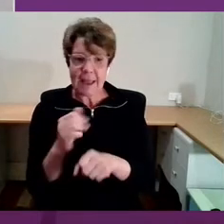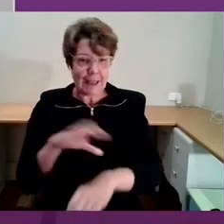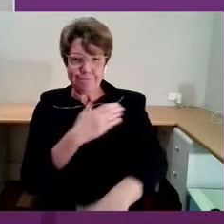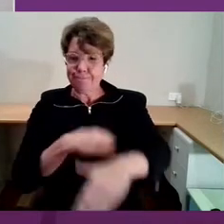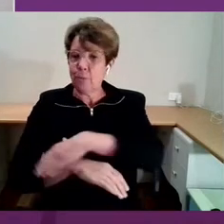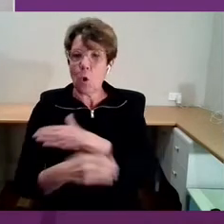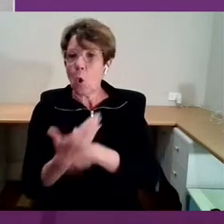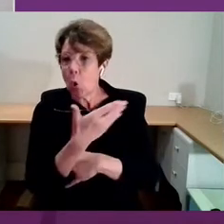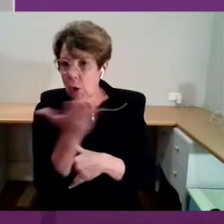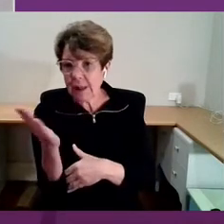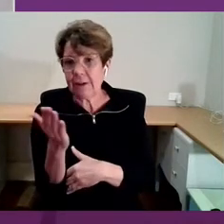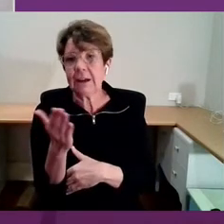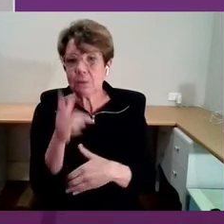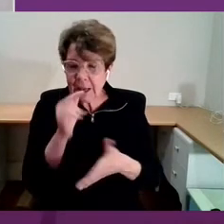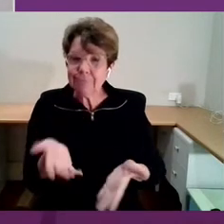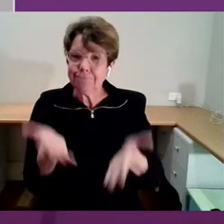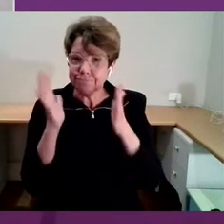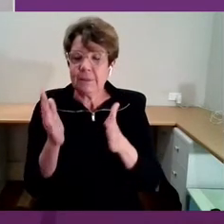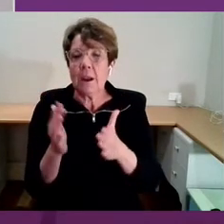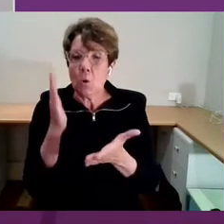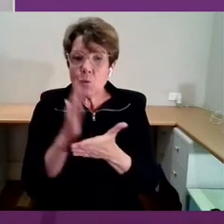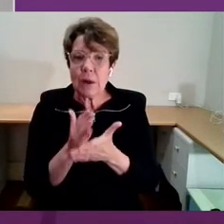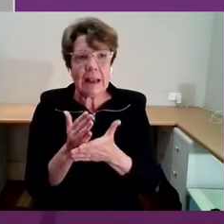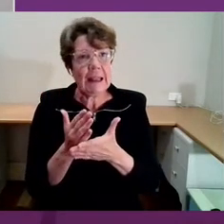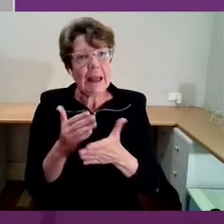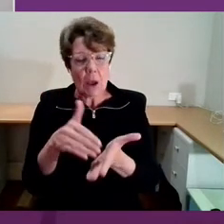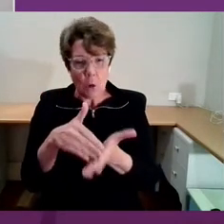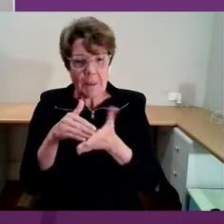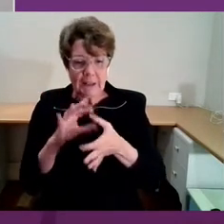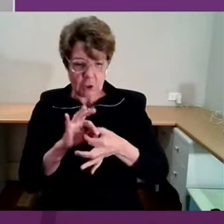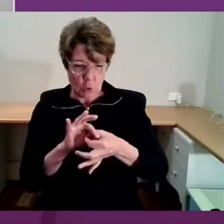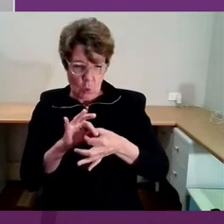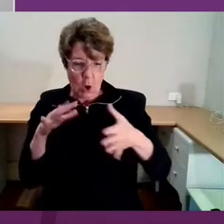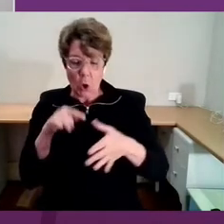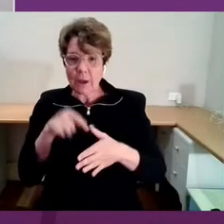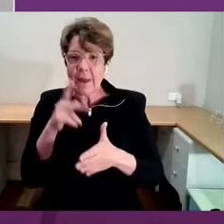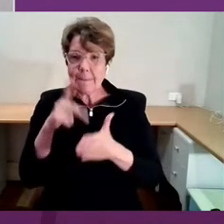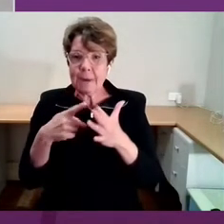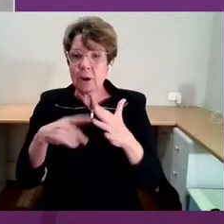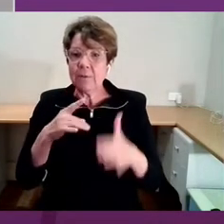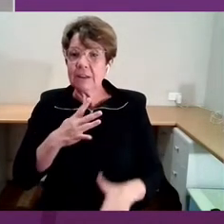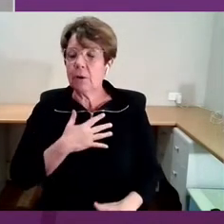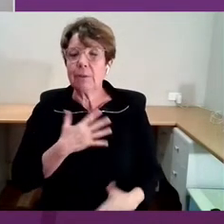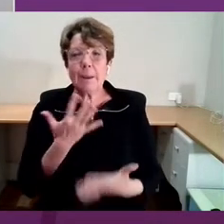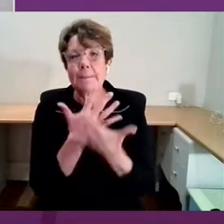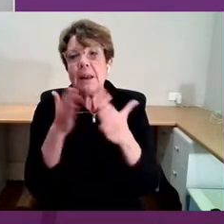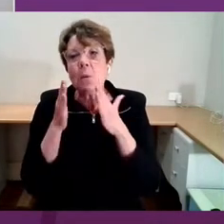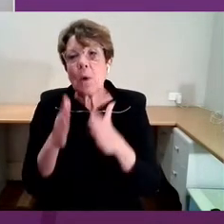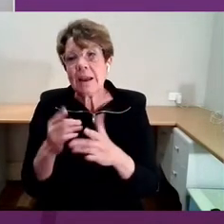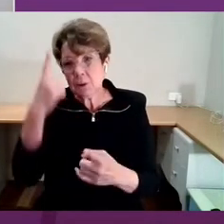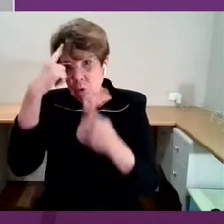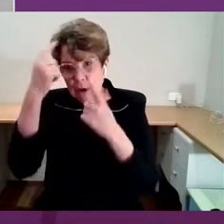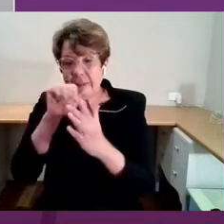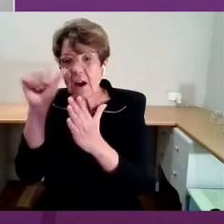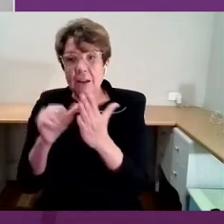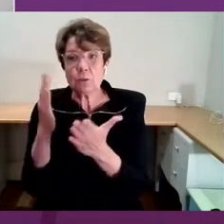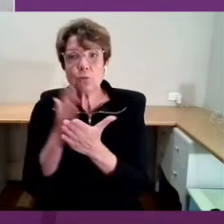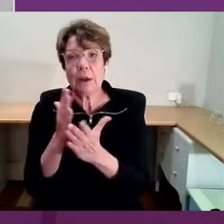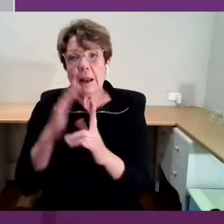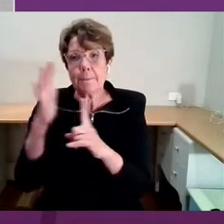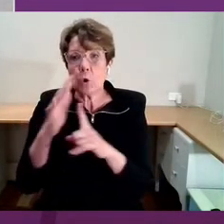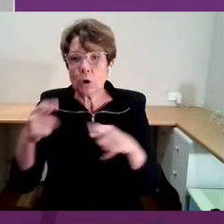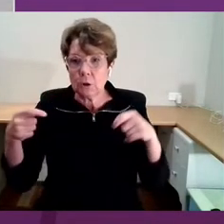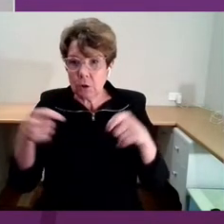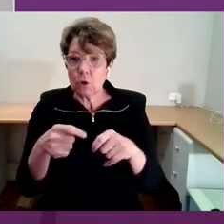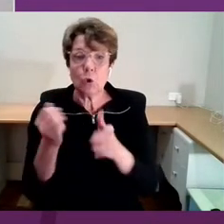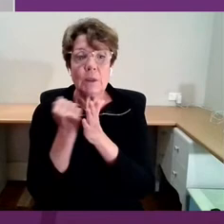unlock that part of our individual selves. In so many ways, the creative arts are a critical contribution to the supports we can provide